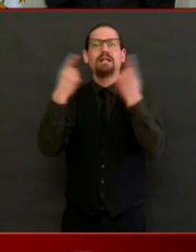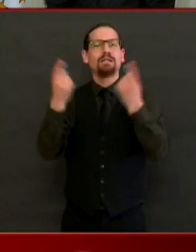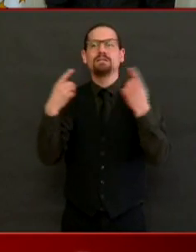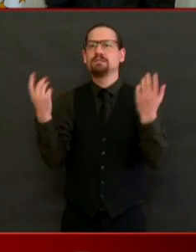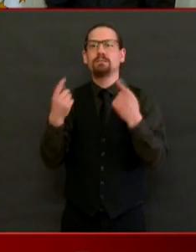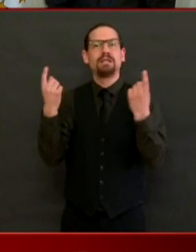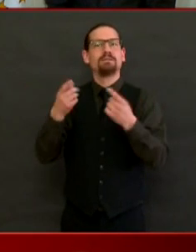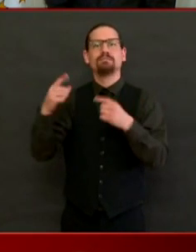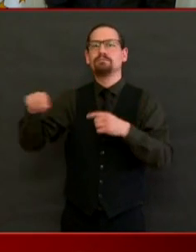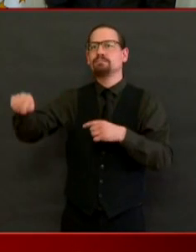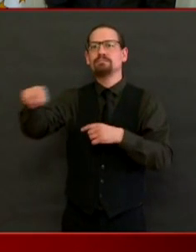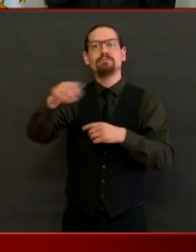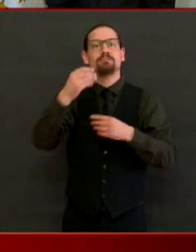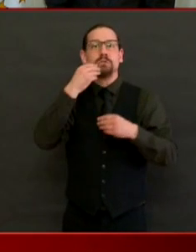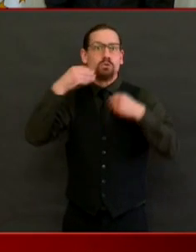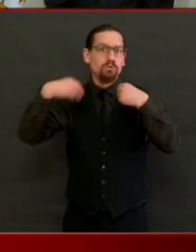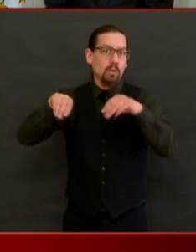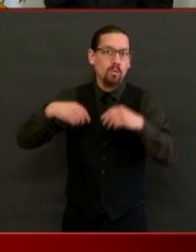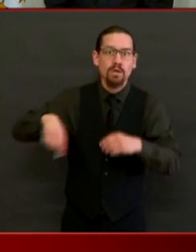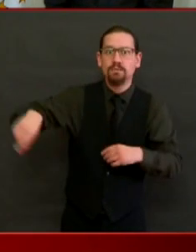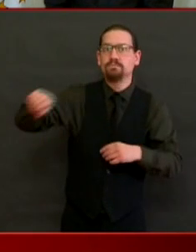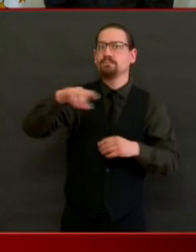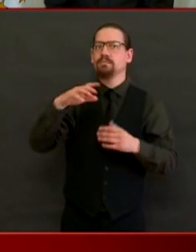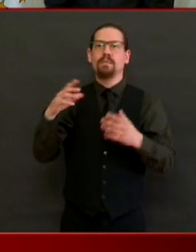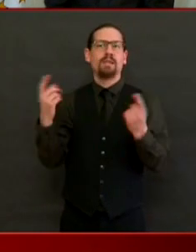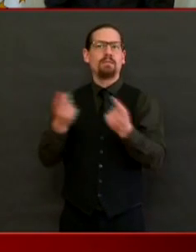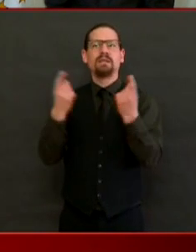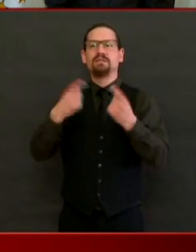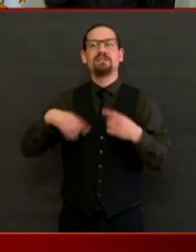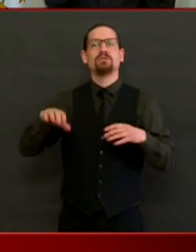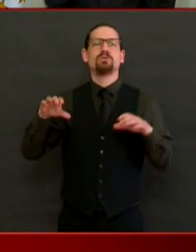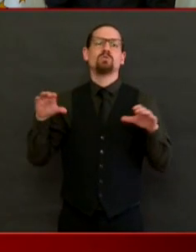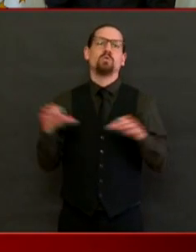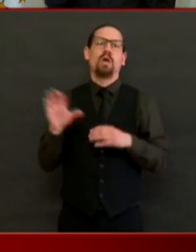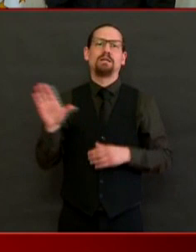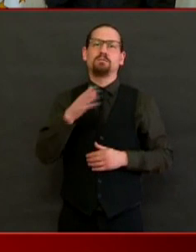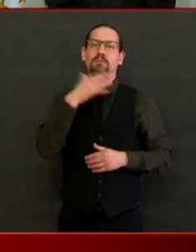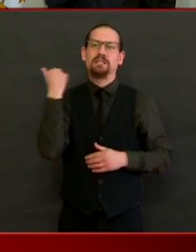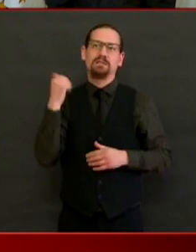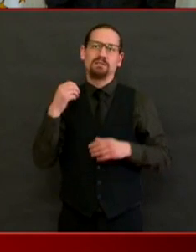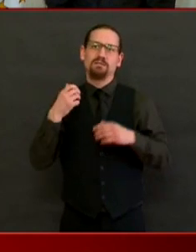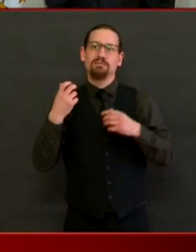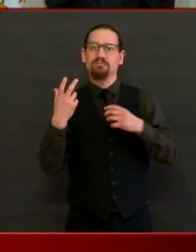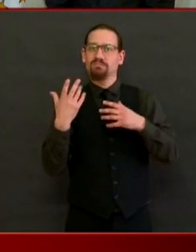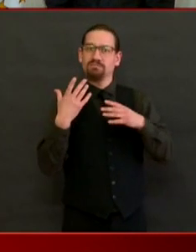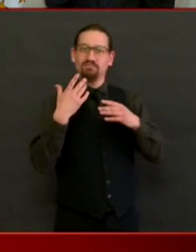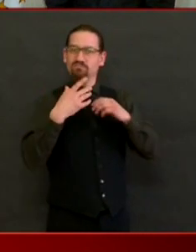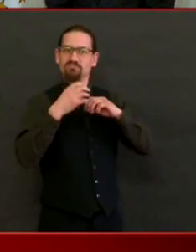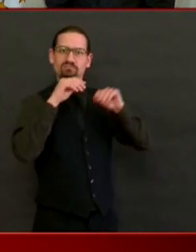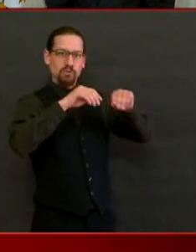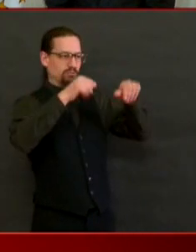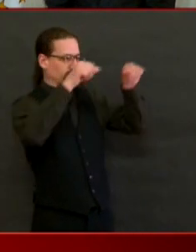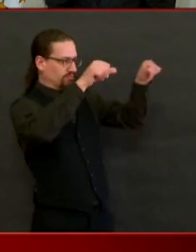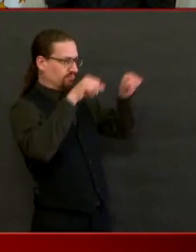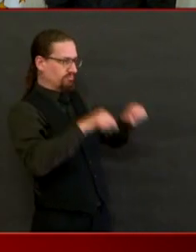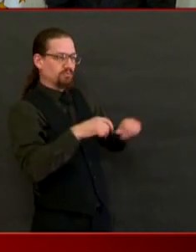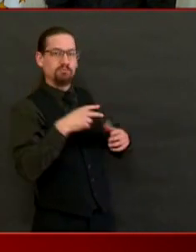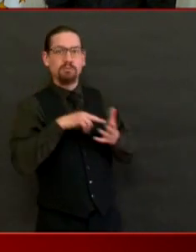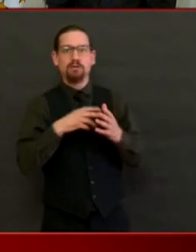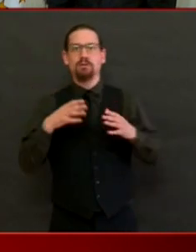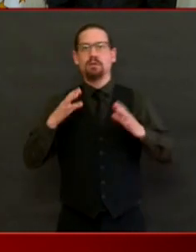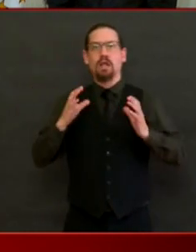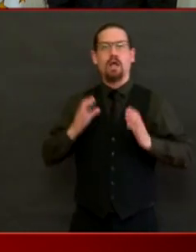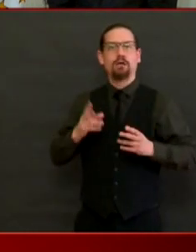grocery stores and the like, to do their very best to advertise the fact, put up signage, et cetera, make sure the customer